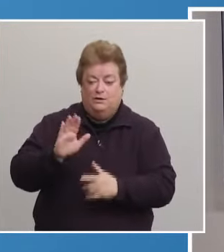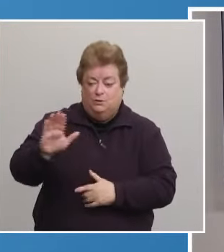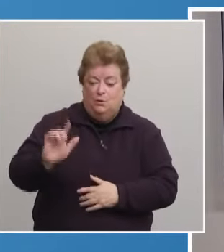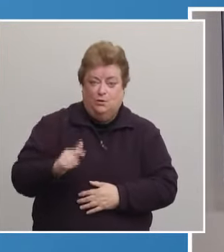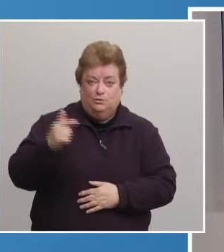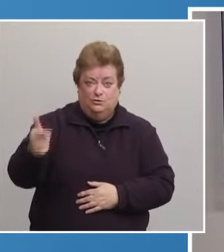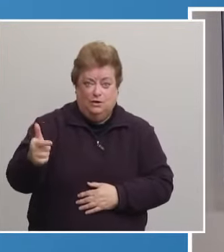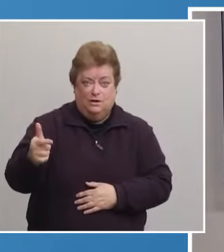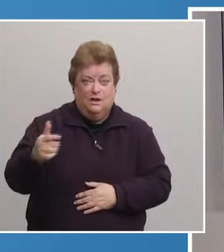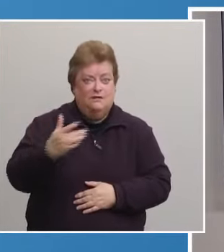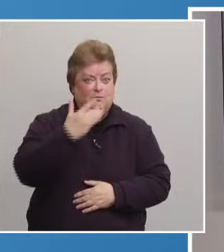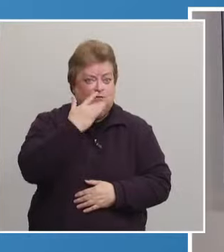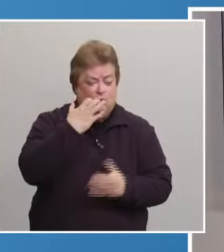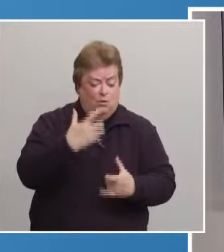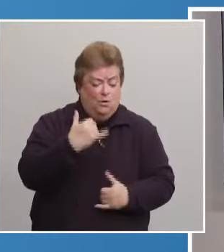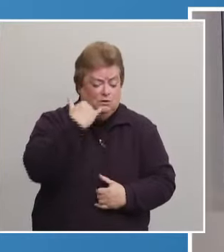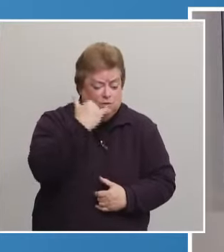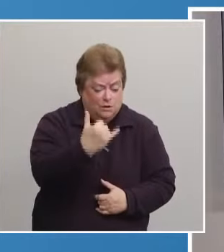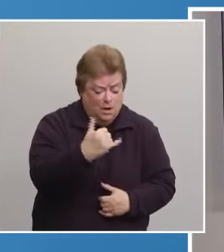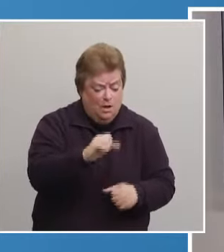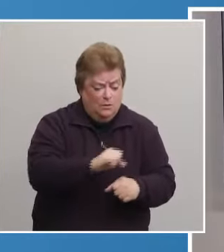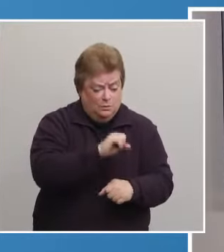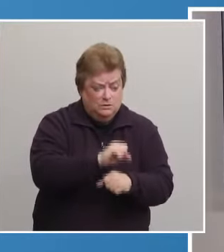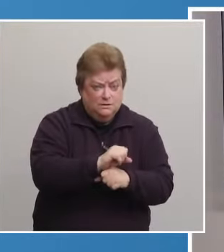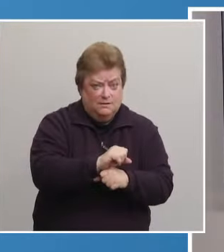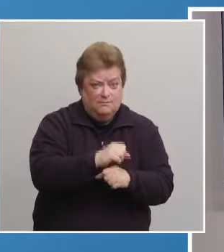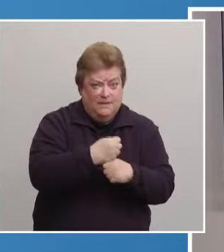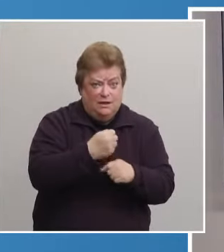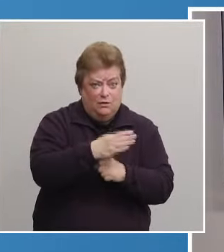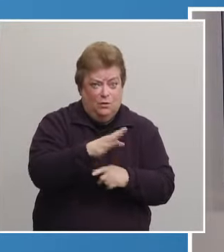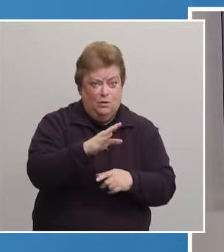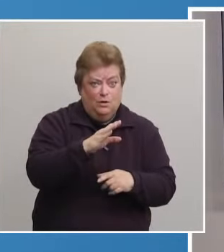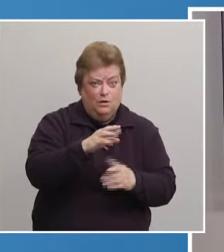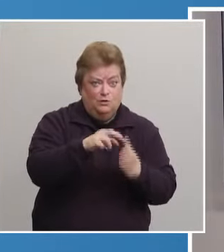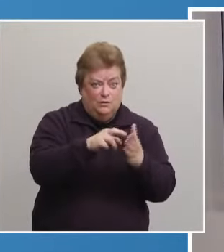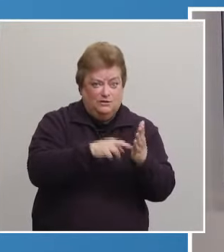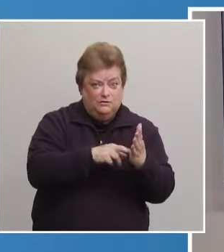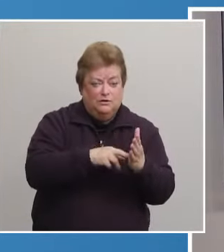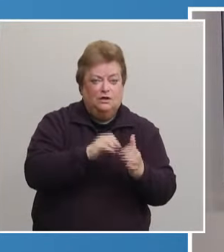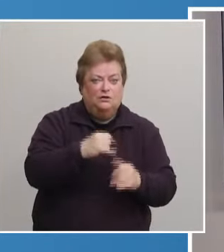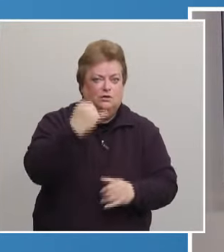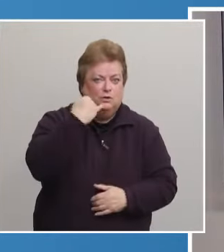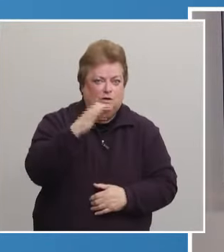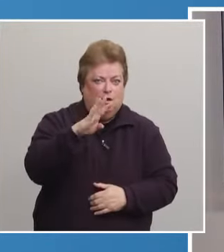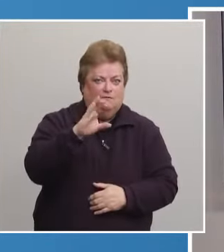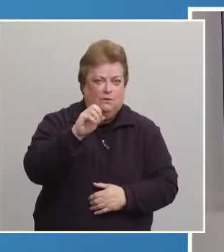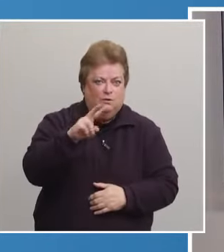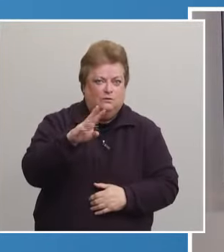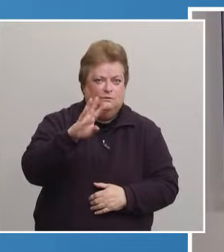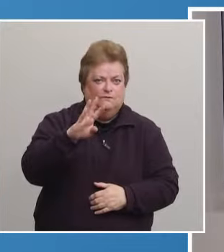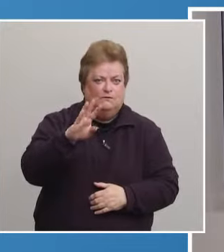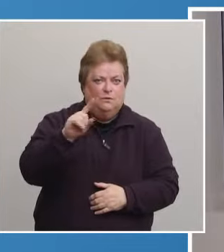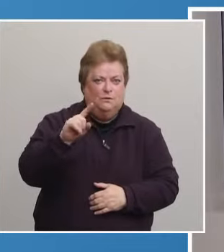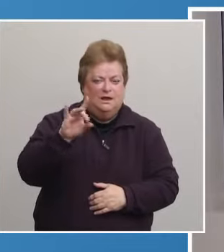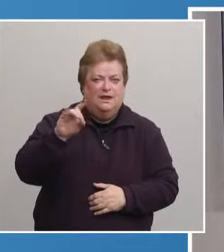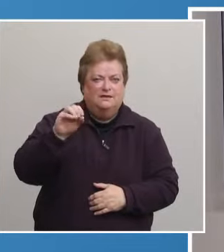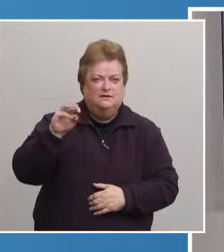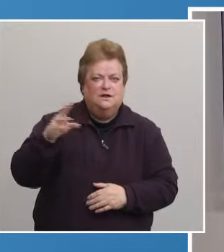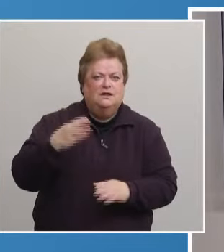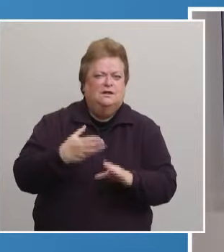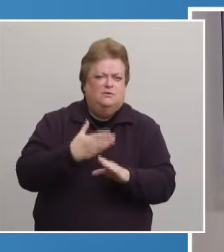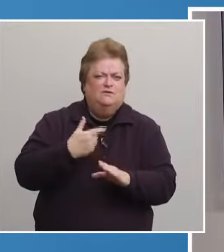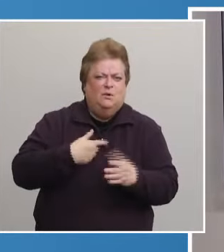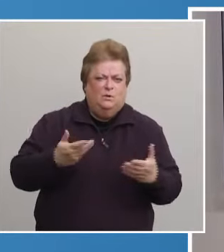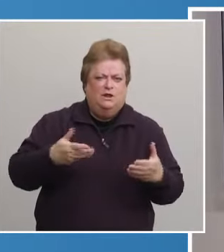prefer to register by phone, you can call our health department at 402-441-8006. And before we close,